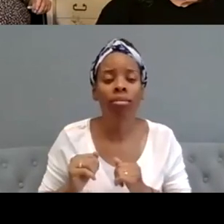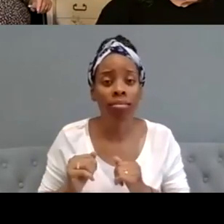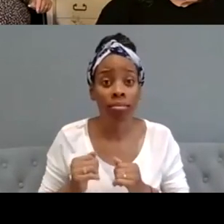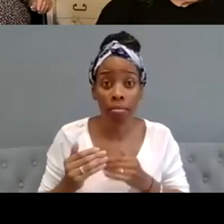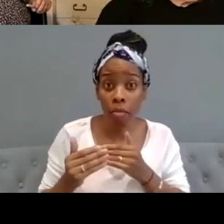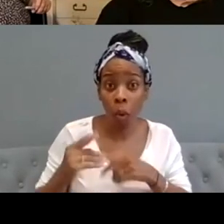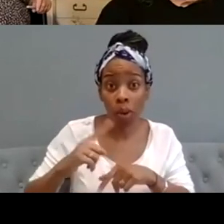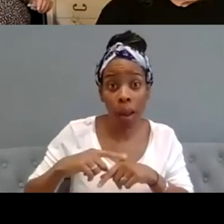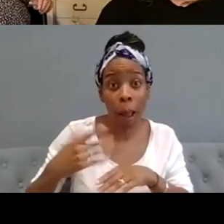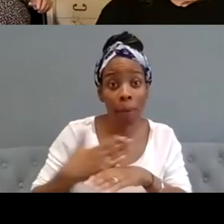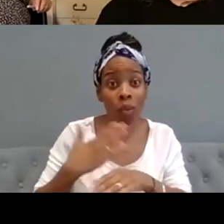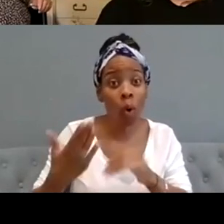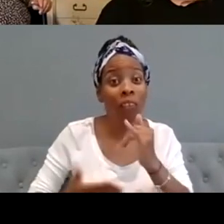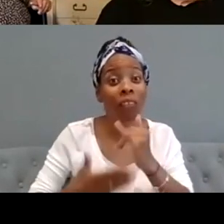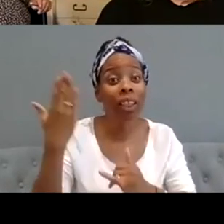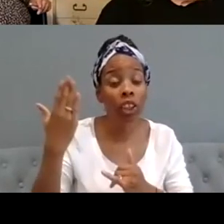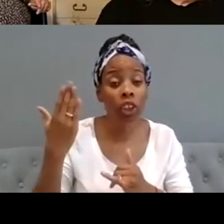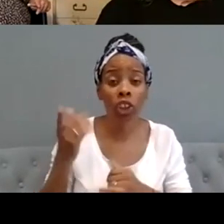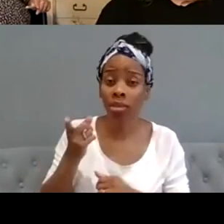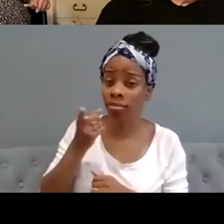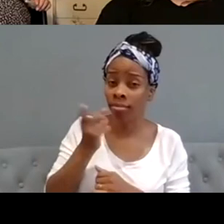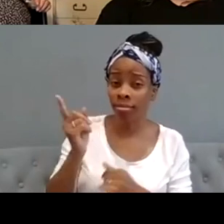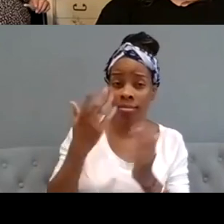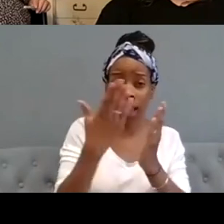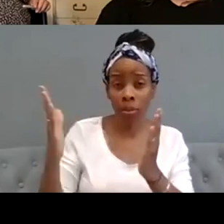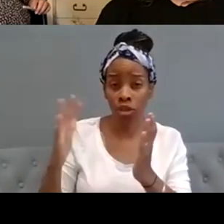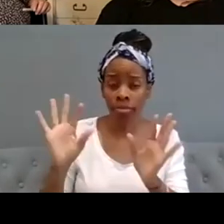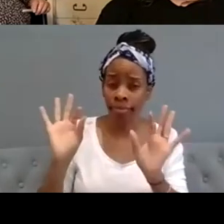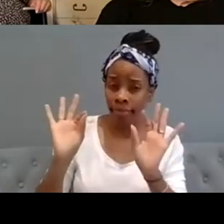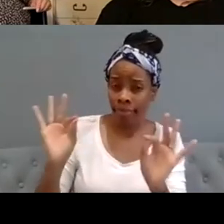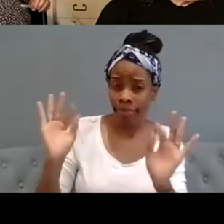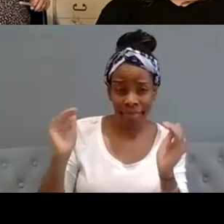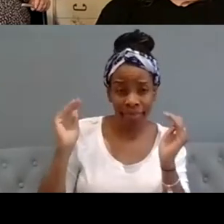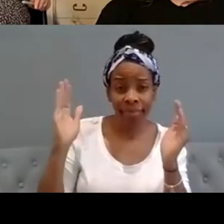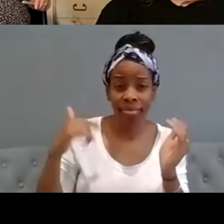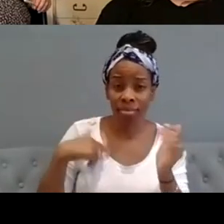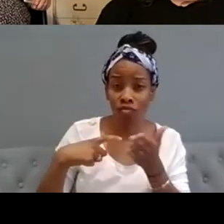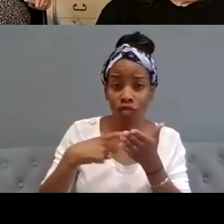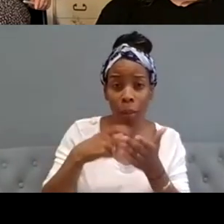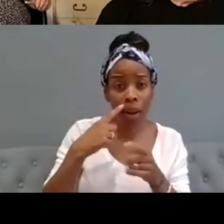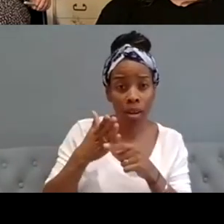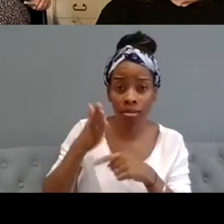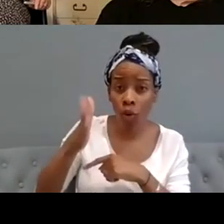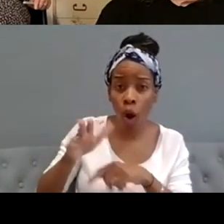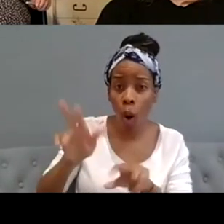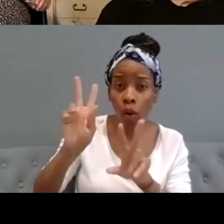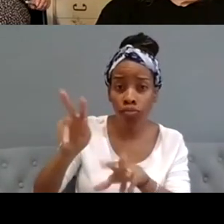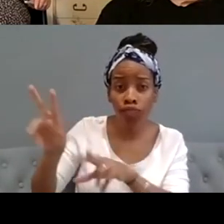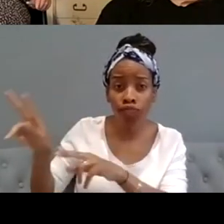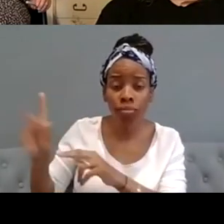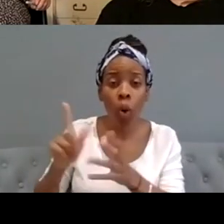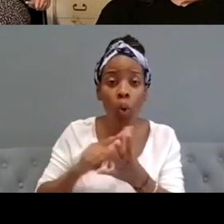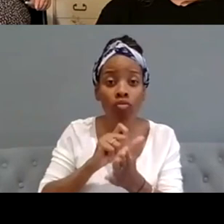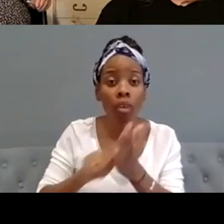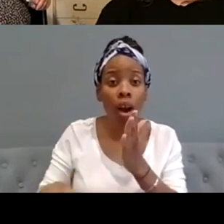it comes down um it's a really great show and i really recommend it if you uh are able to get to autograph in we're